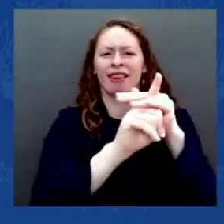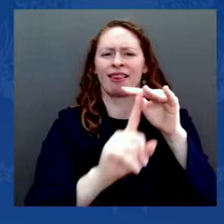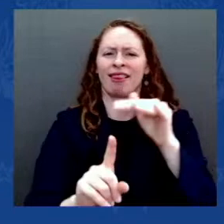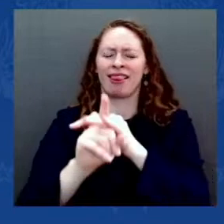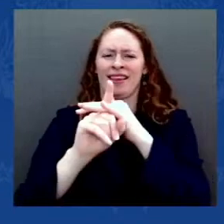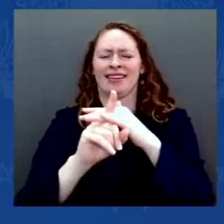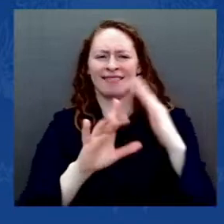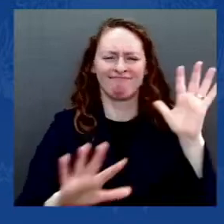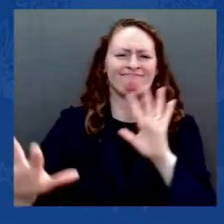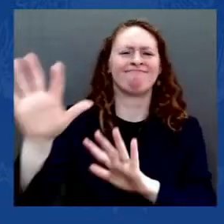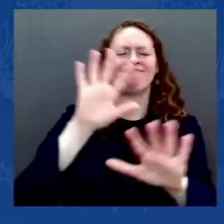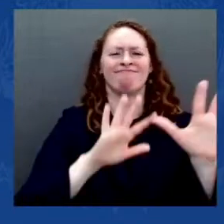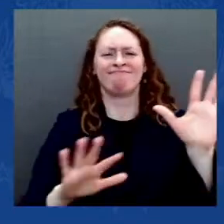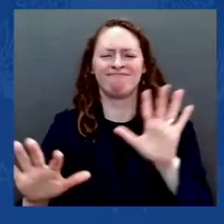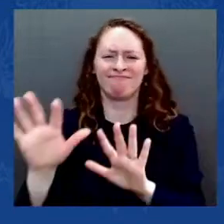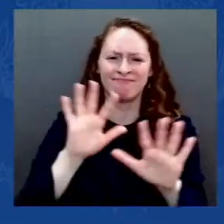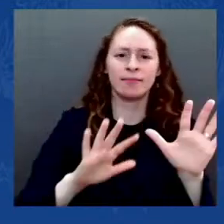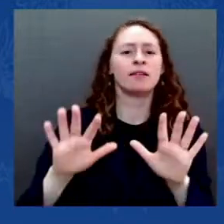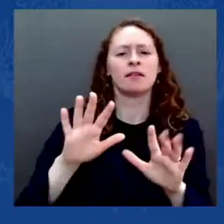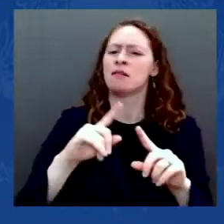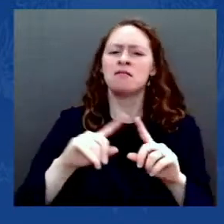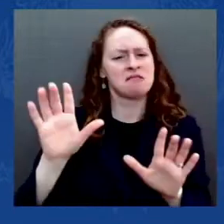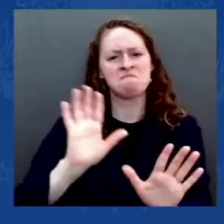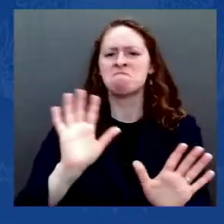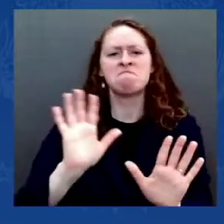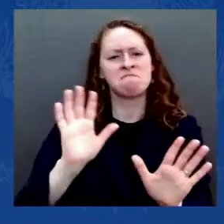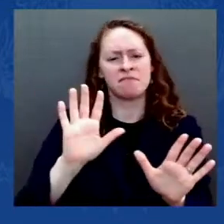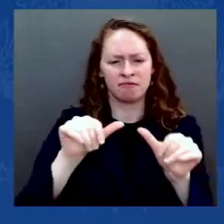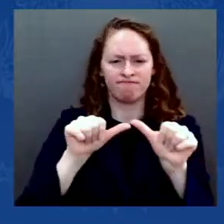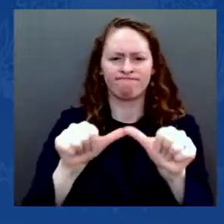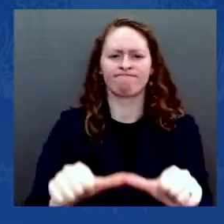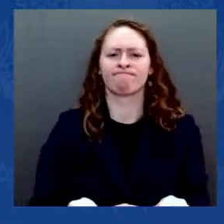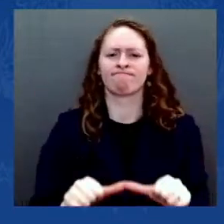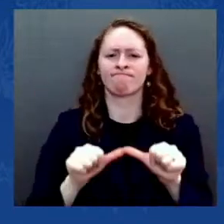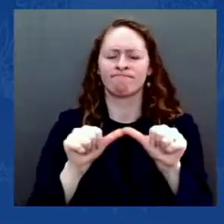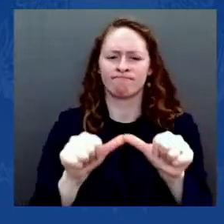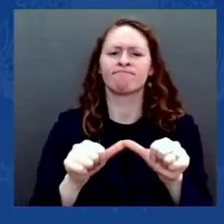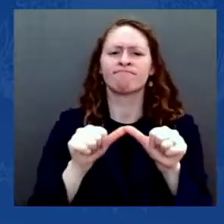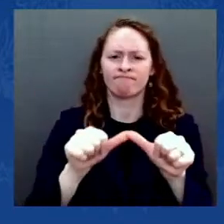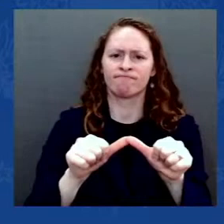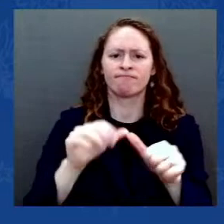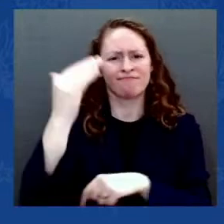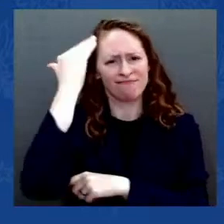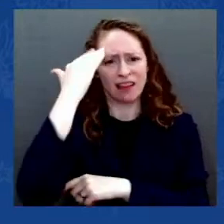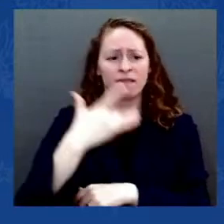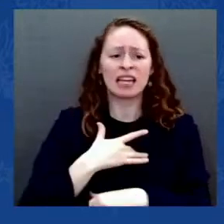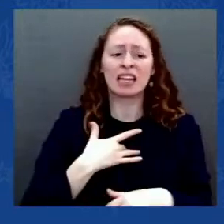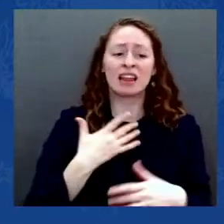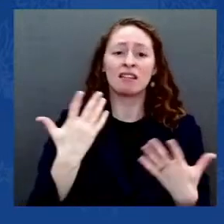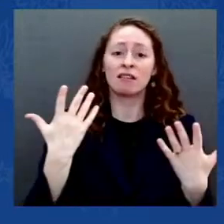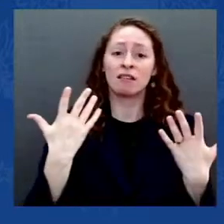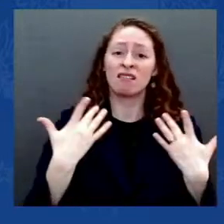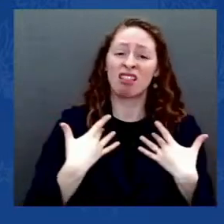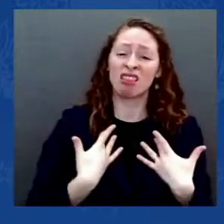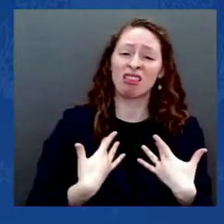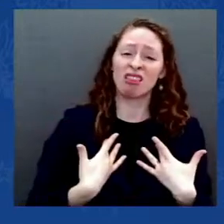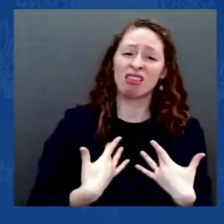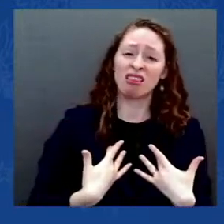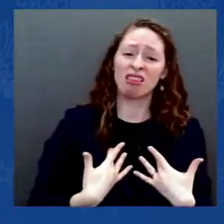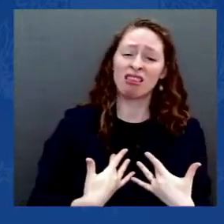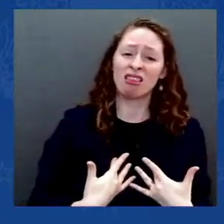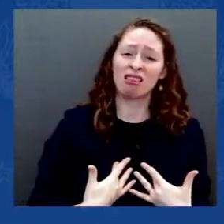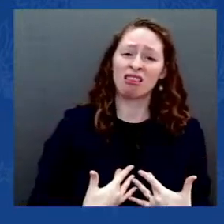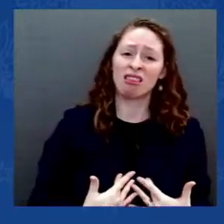lead to light and hope. From the death and destruction, as the Vice President referenced in Pearl Harbor, came the